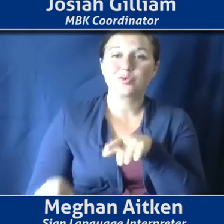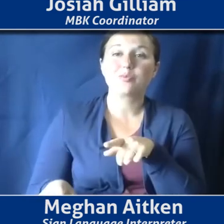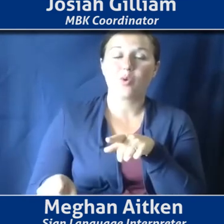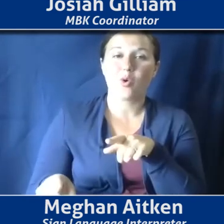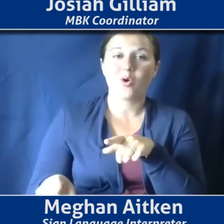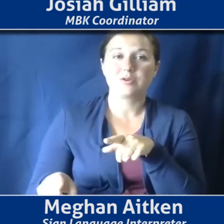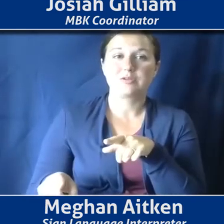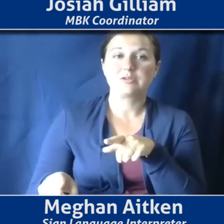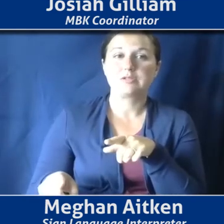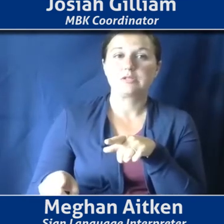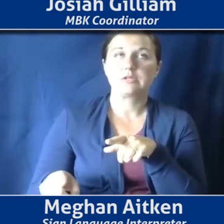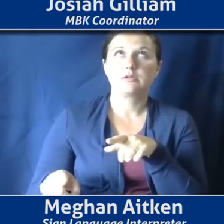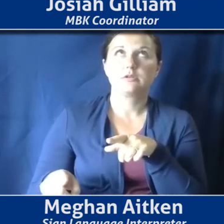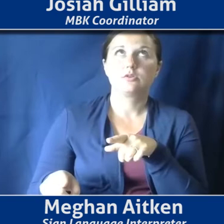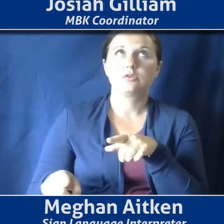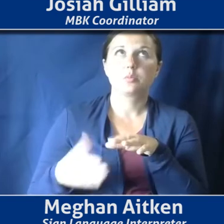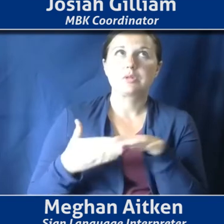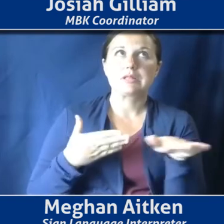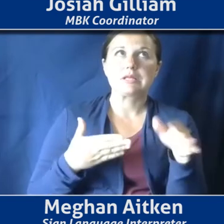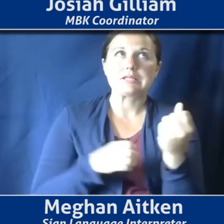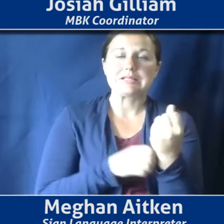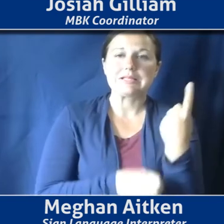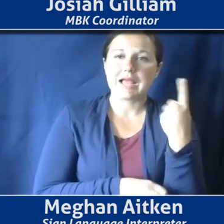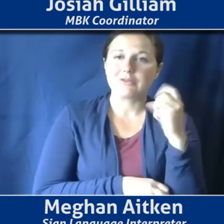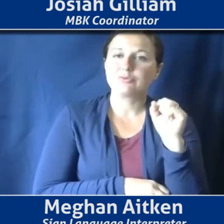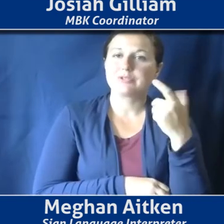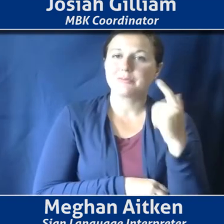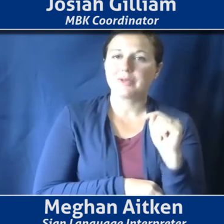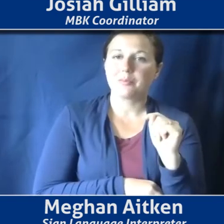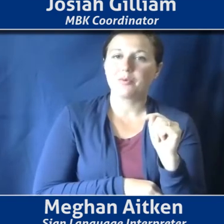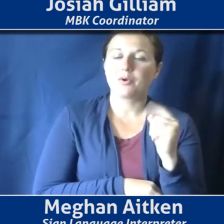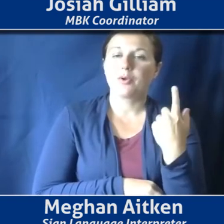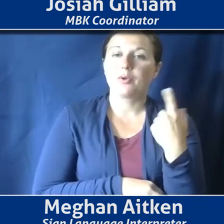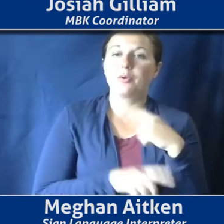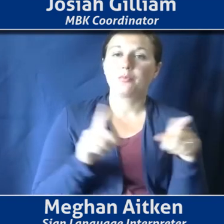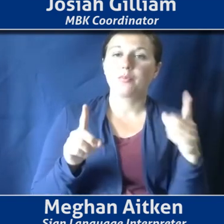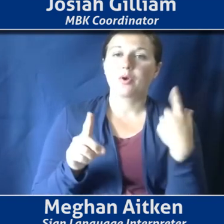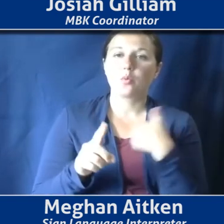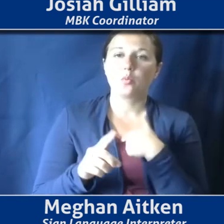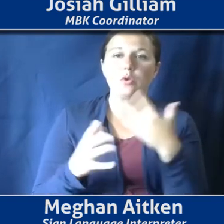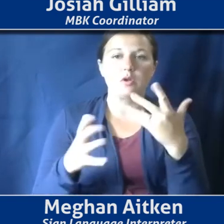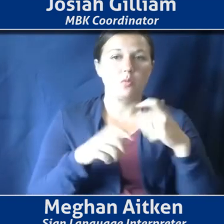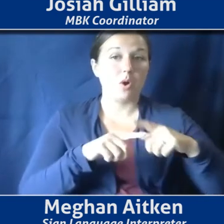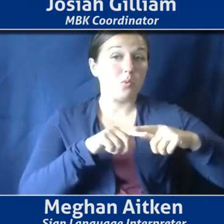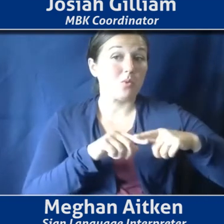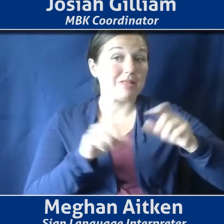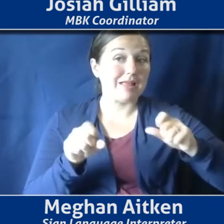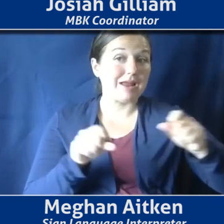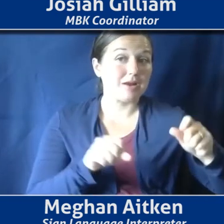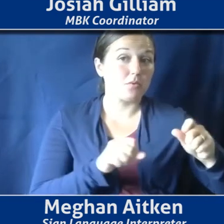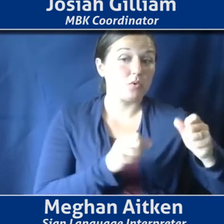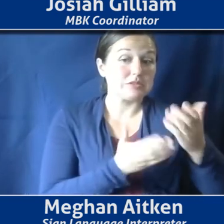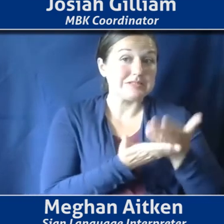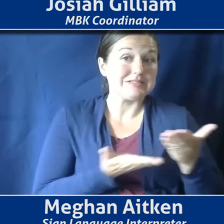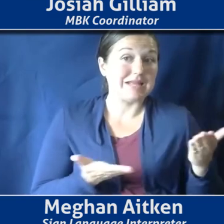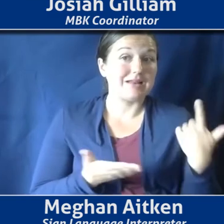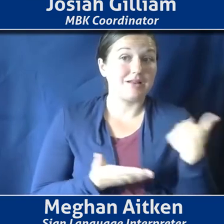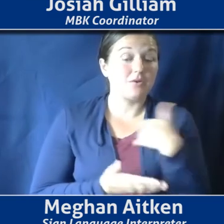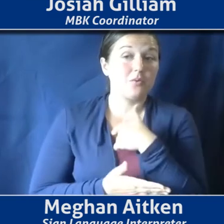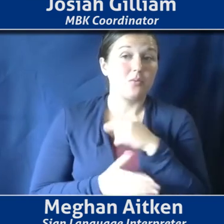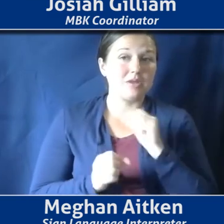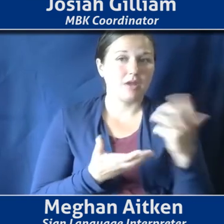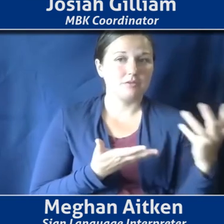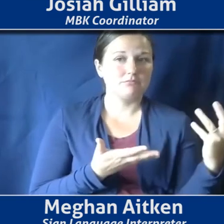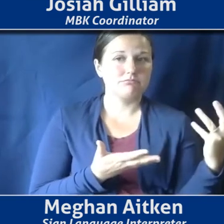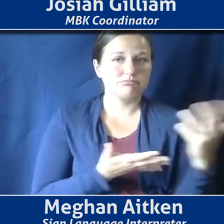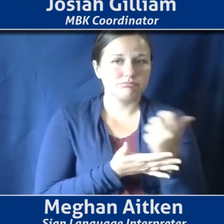was released, uh, last September. Um, but we're looking for reliable data that we can disaggregate, um, which means we want to look at multiple